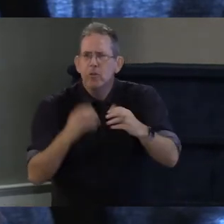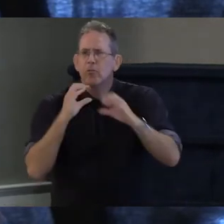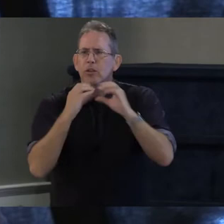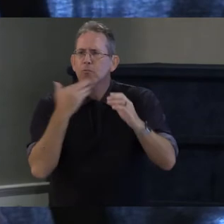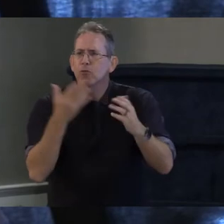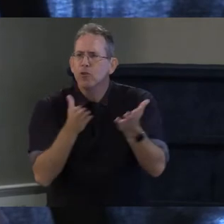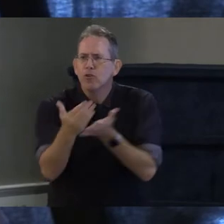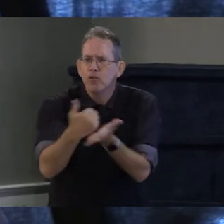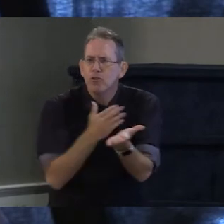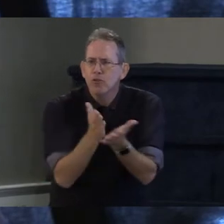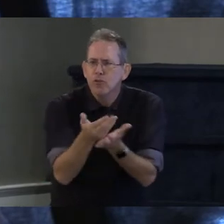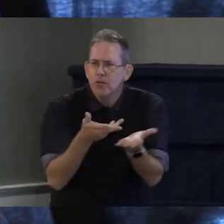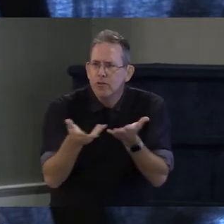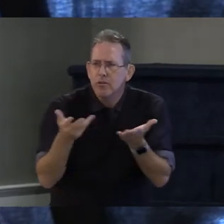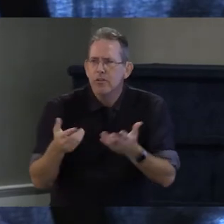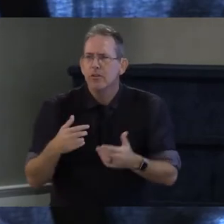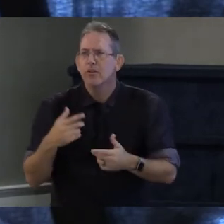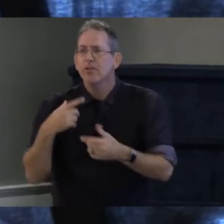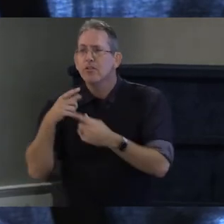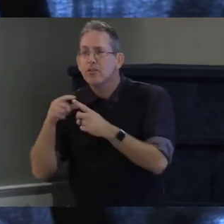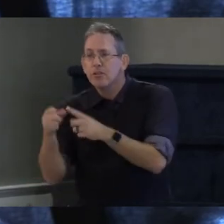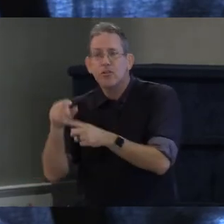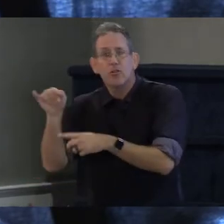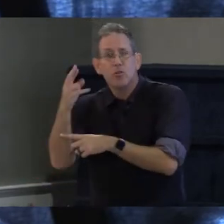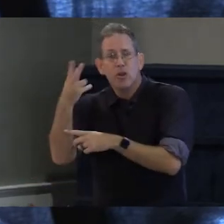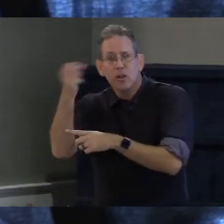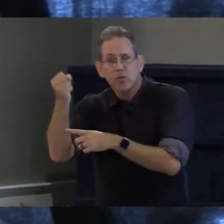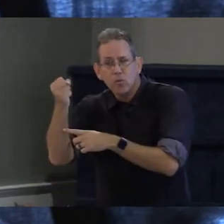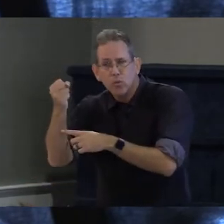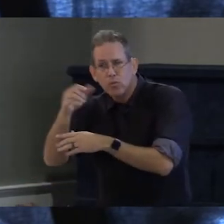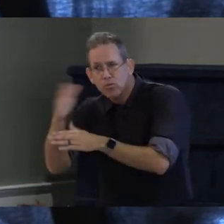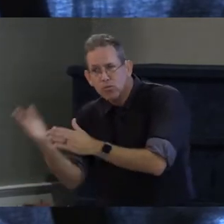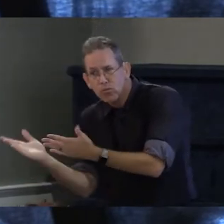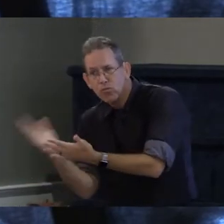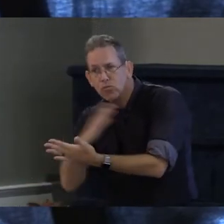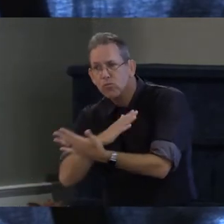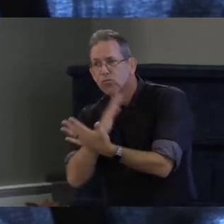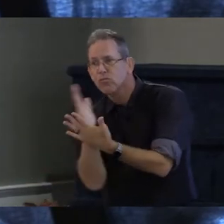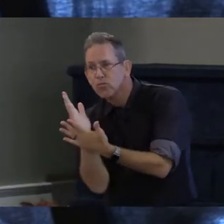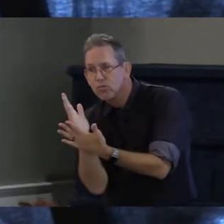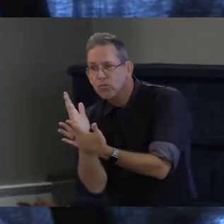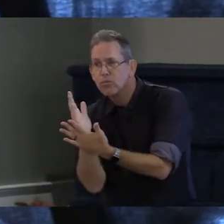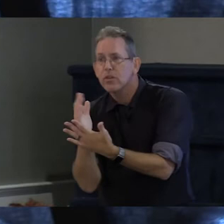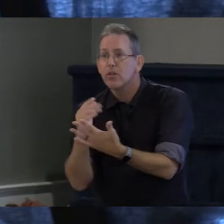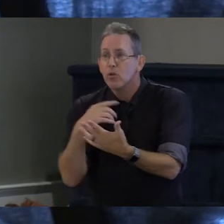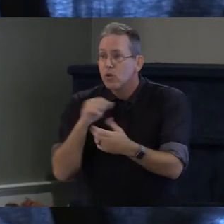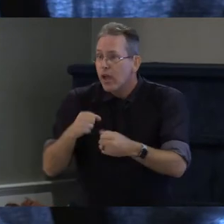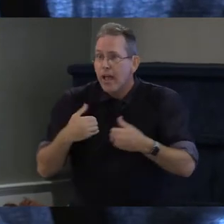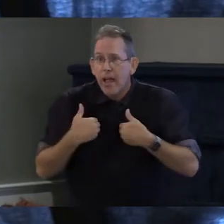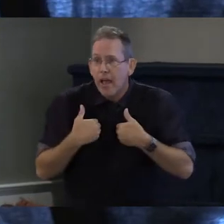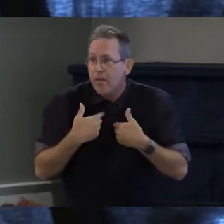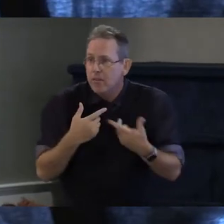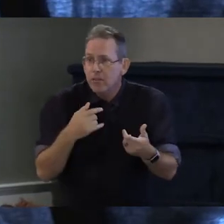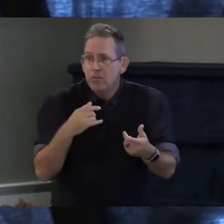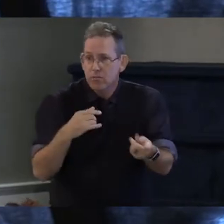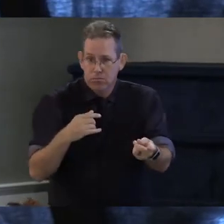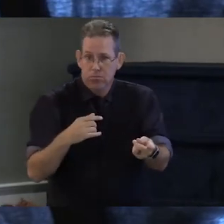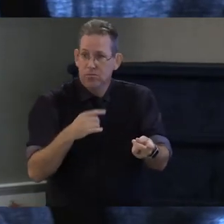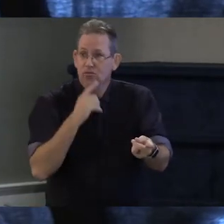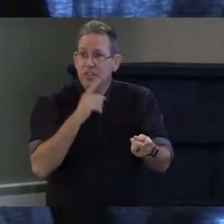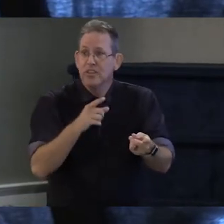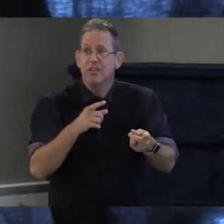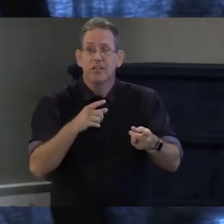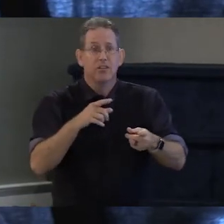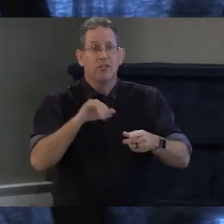junior high and high school to say that you actually can have a really fulfilling career